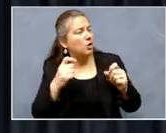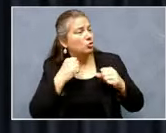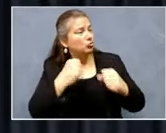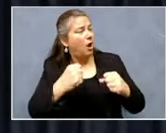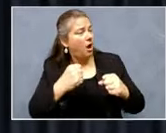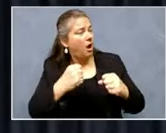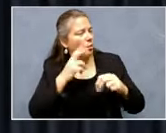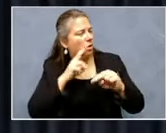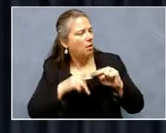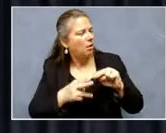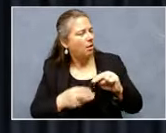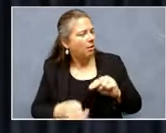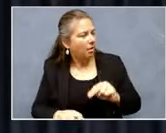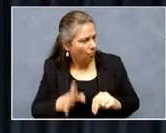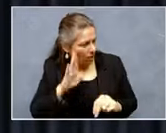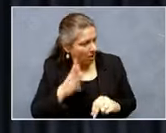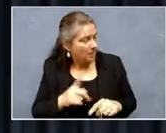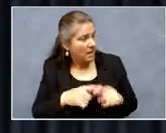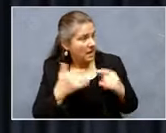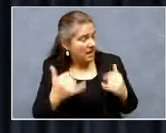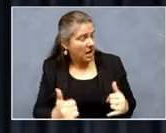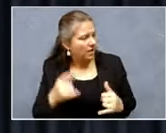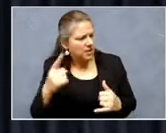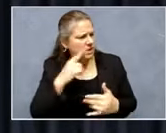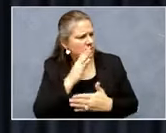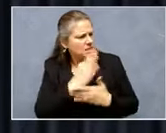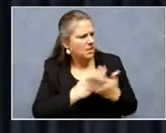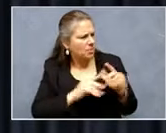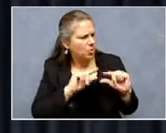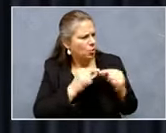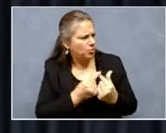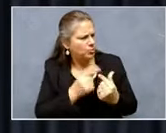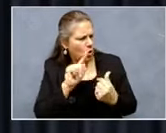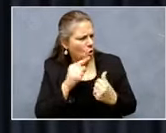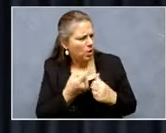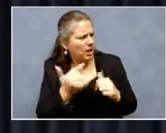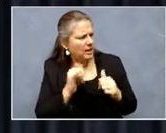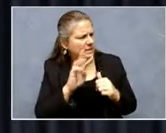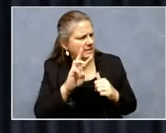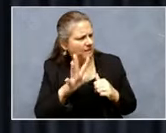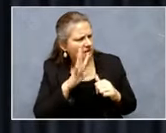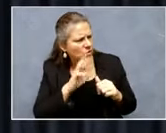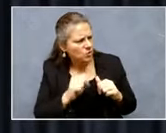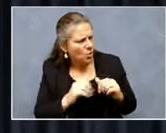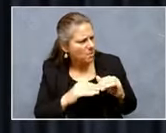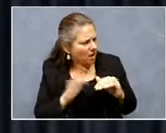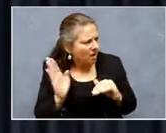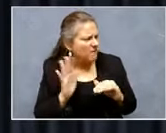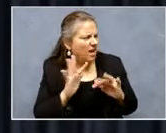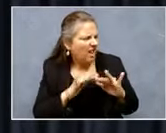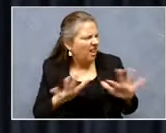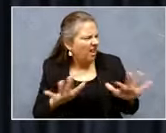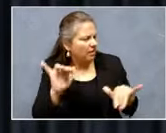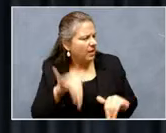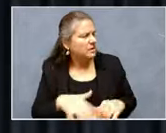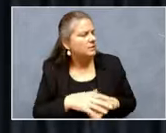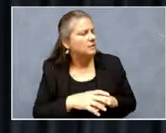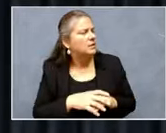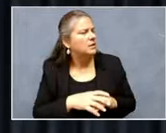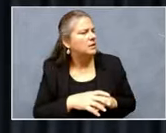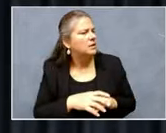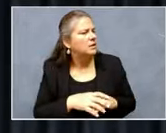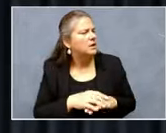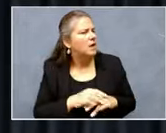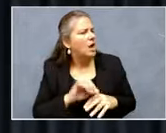And now we're told that only some groups should get the booster. Those over 65 and et cetera, uh, should get the booster. Uh, other